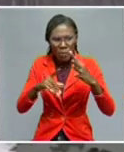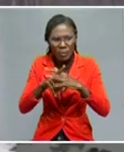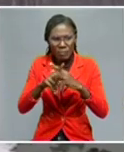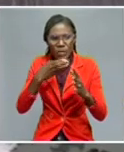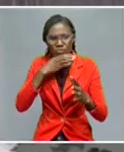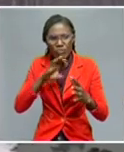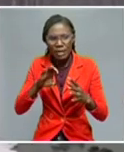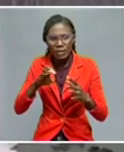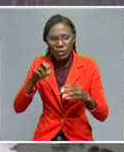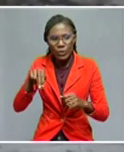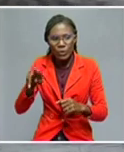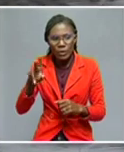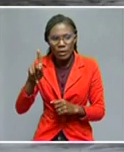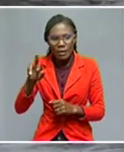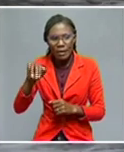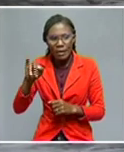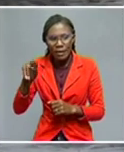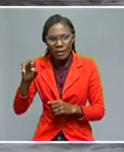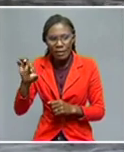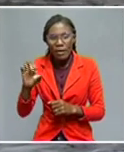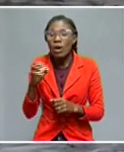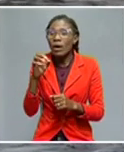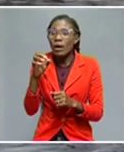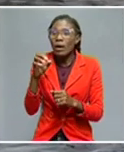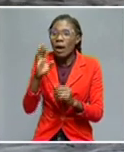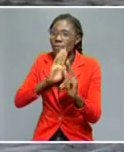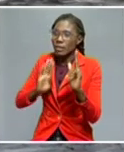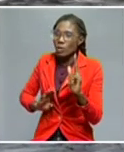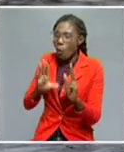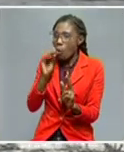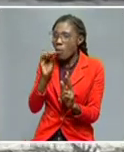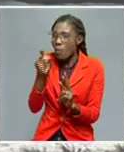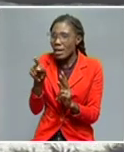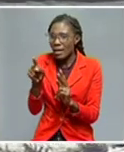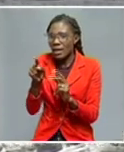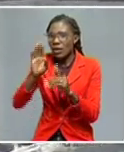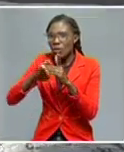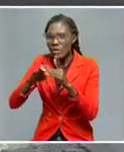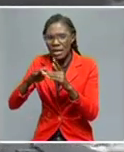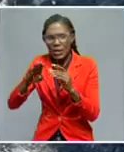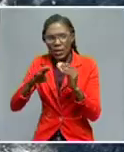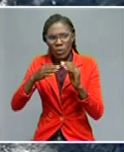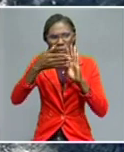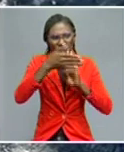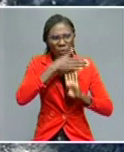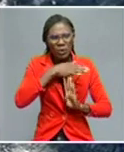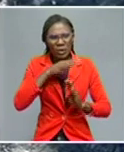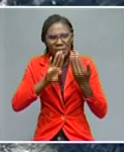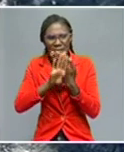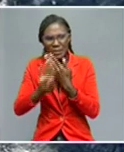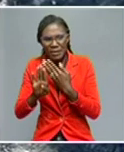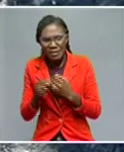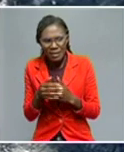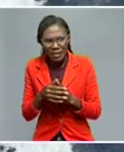Ambassador, you've mentioned the security concerns put forward by the Russian Federation with the historical